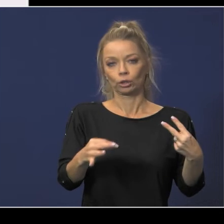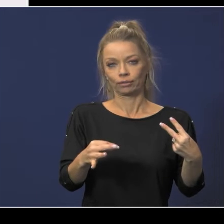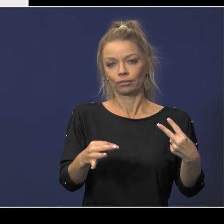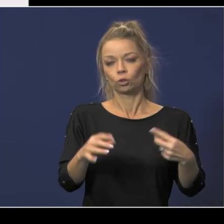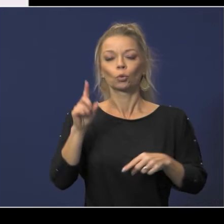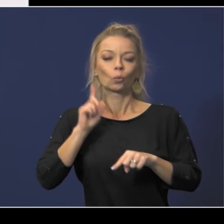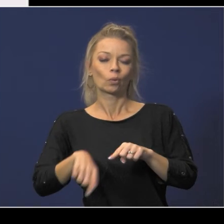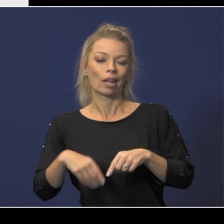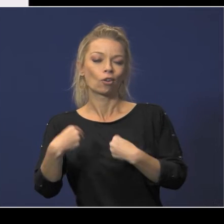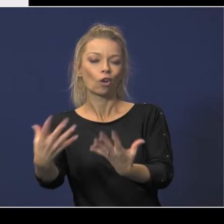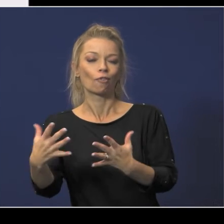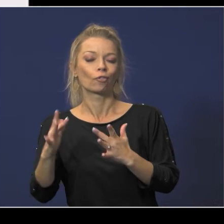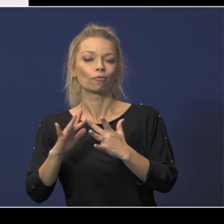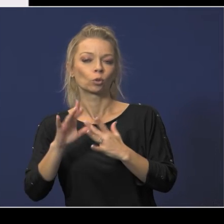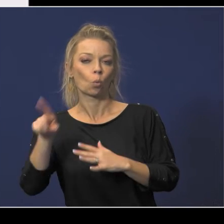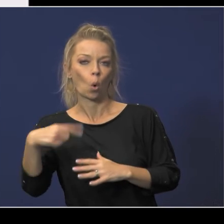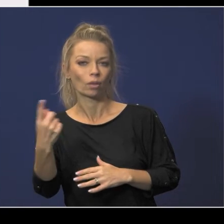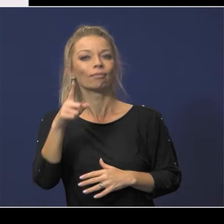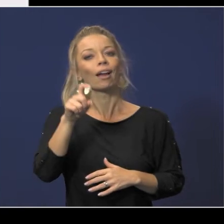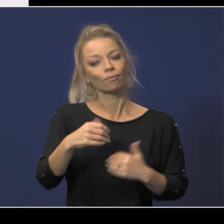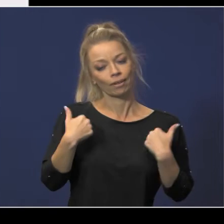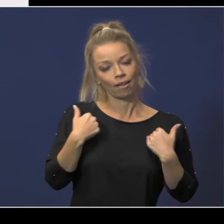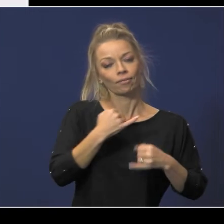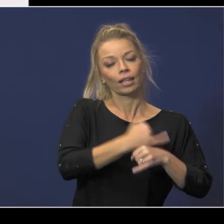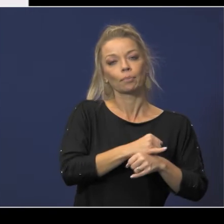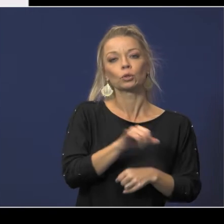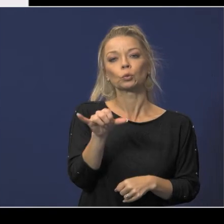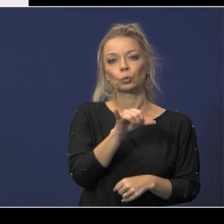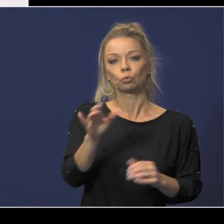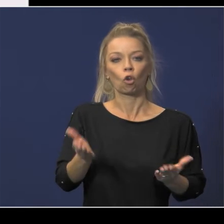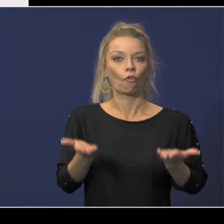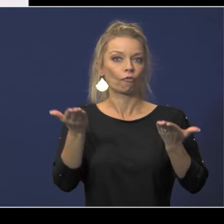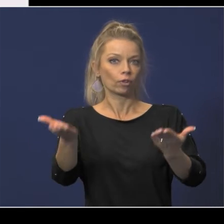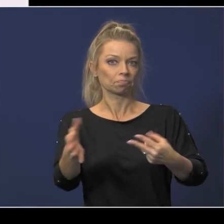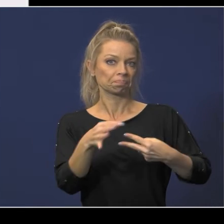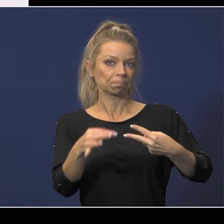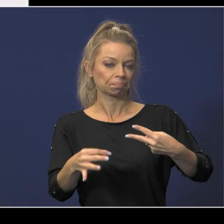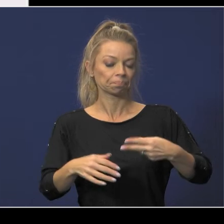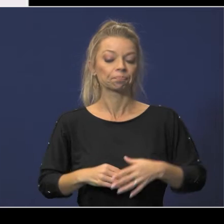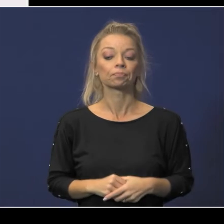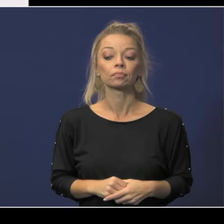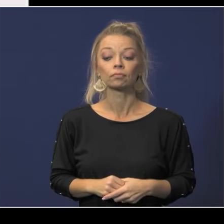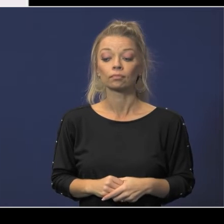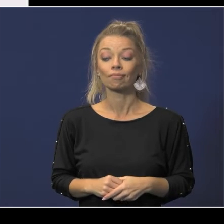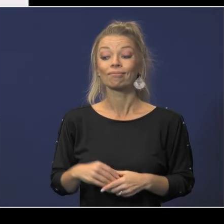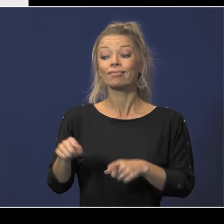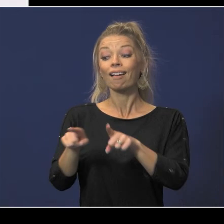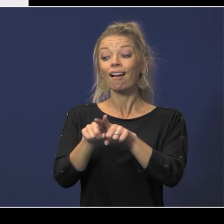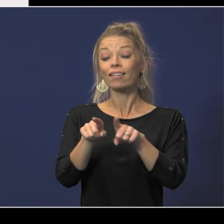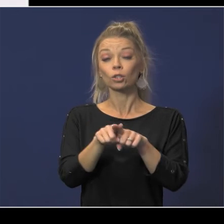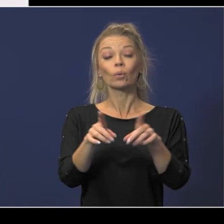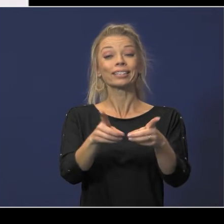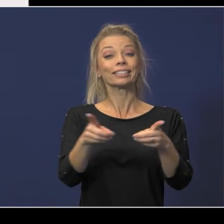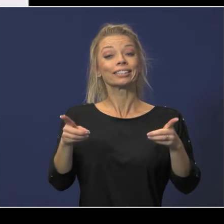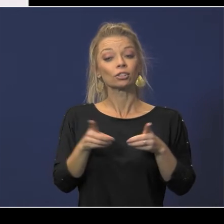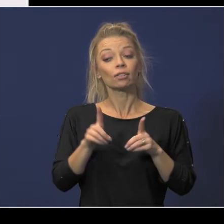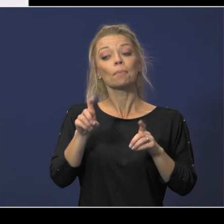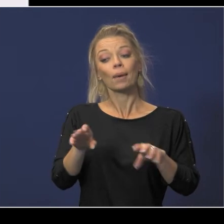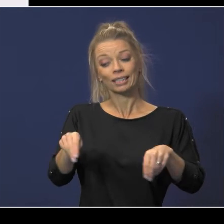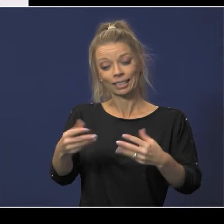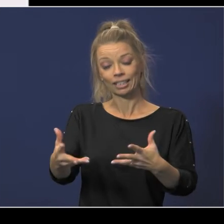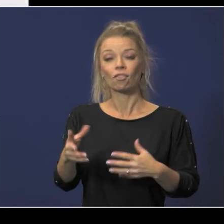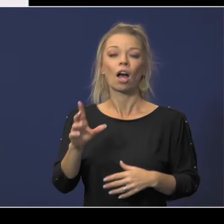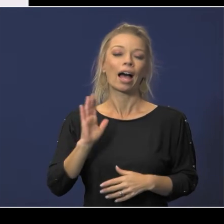offer an on-campus option and we as a district must administer must administer our locally developed assessments our